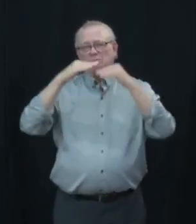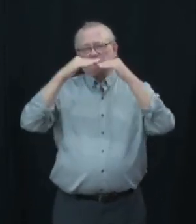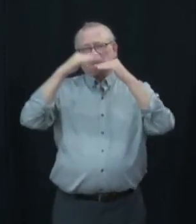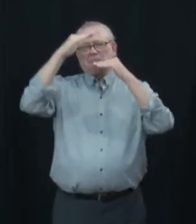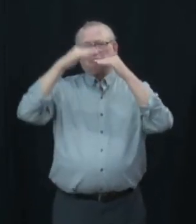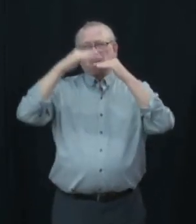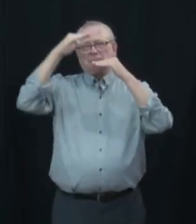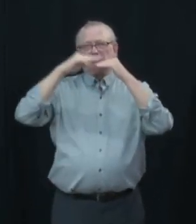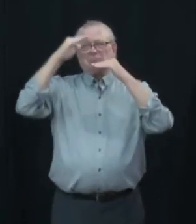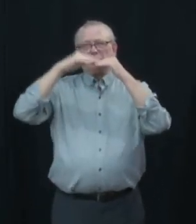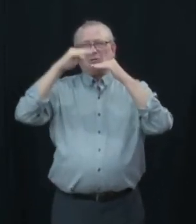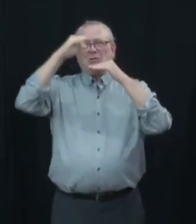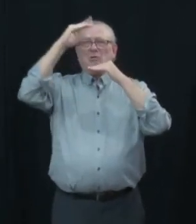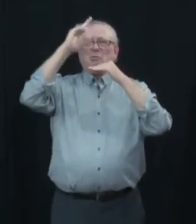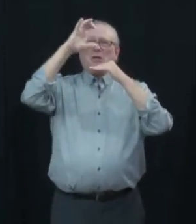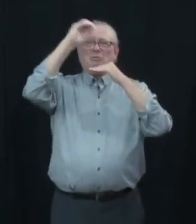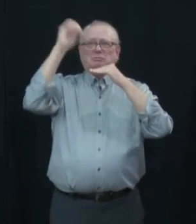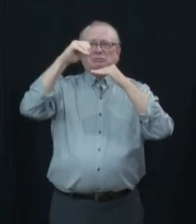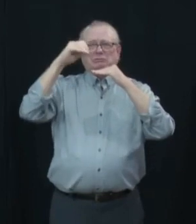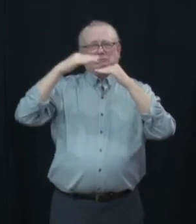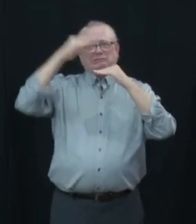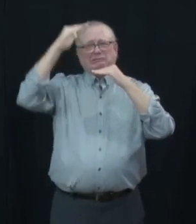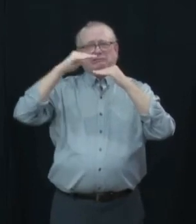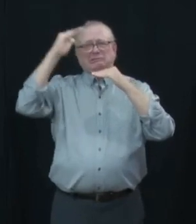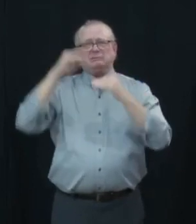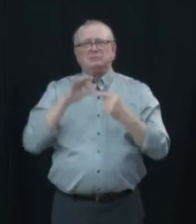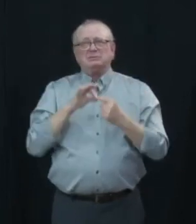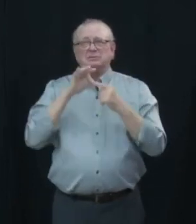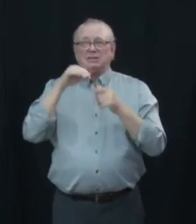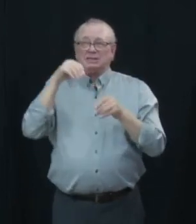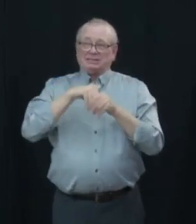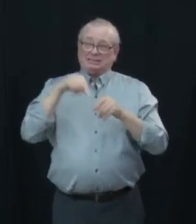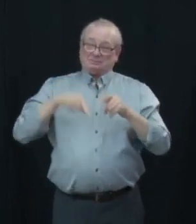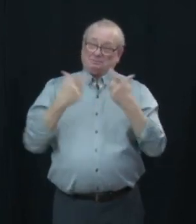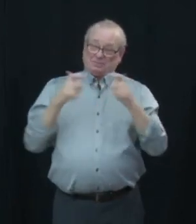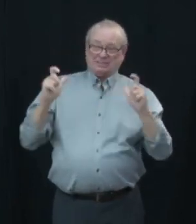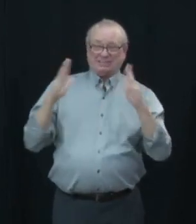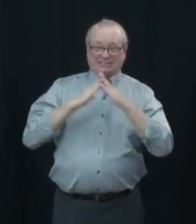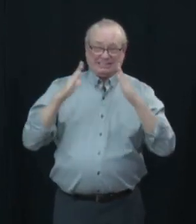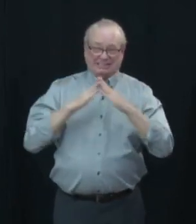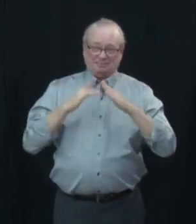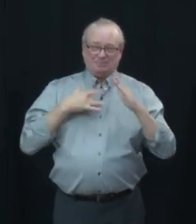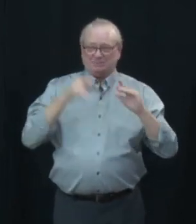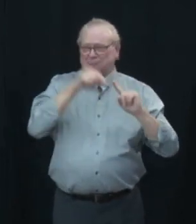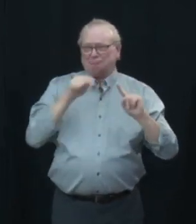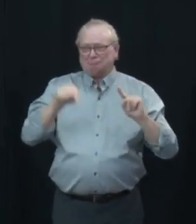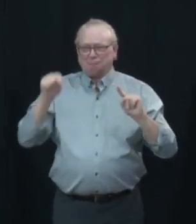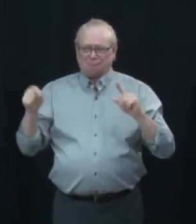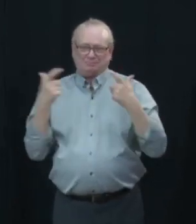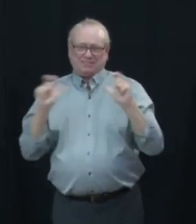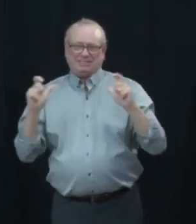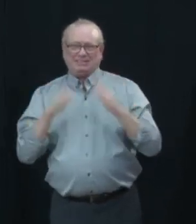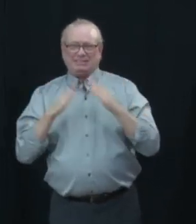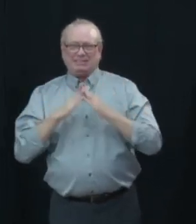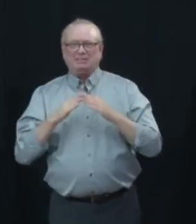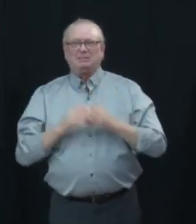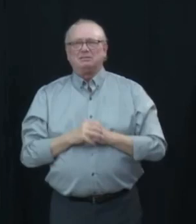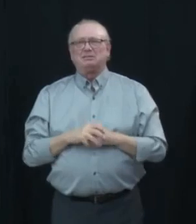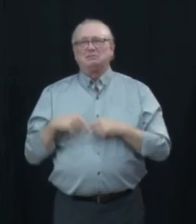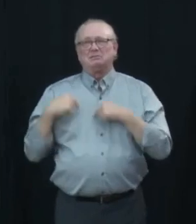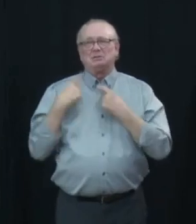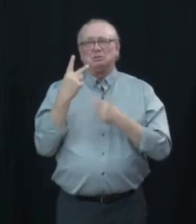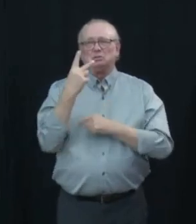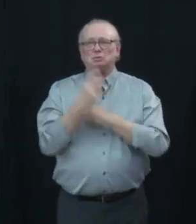at peak times they run over 100 percent what we have not seen before is two years of continuous pressure and stress